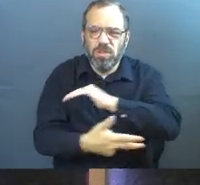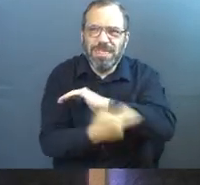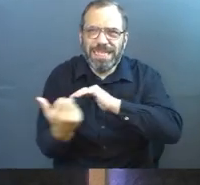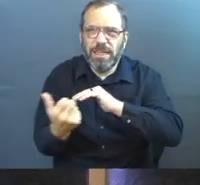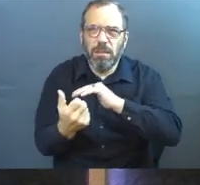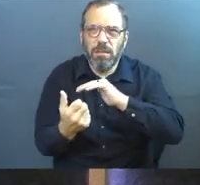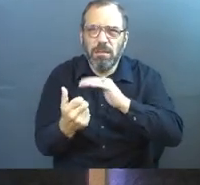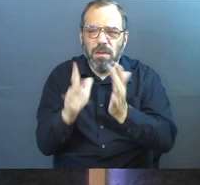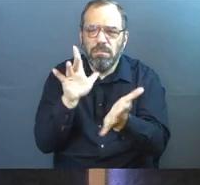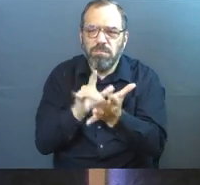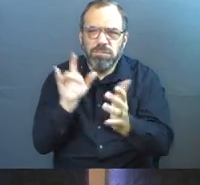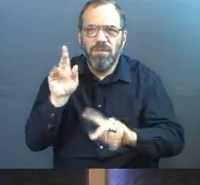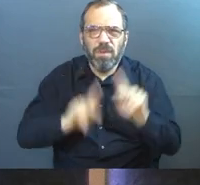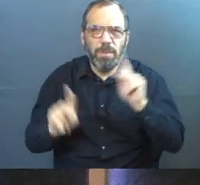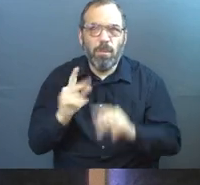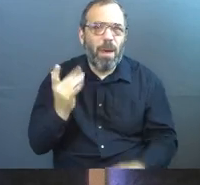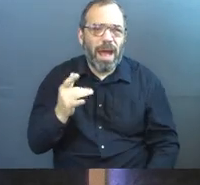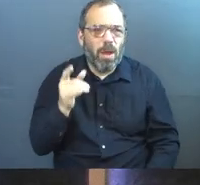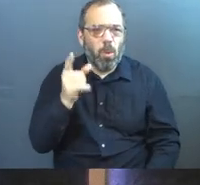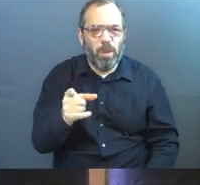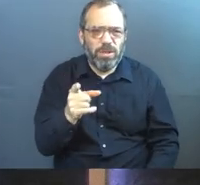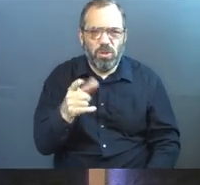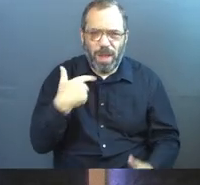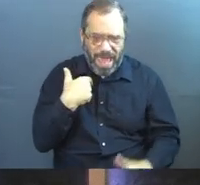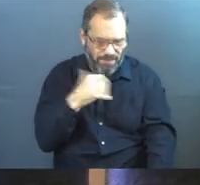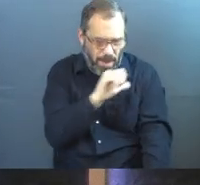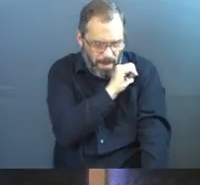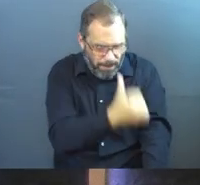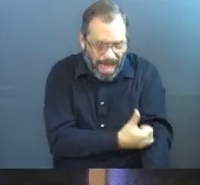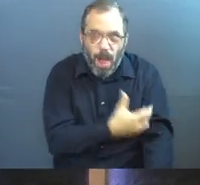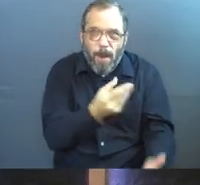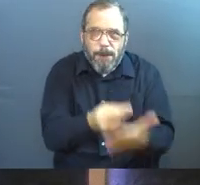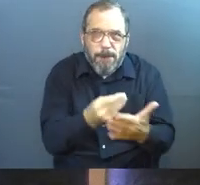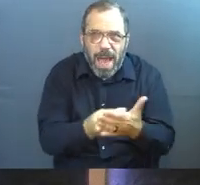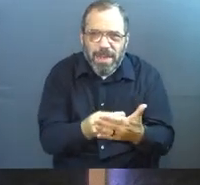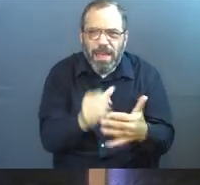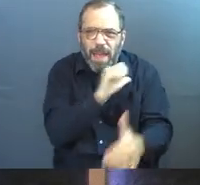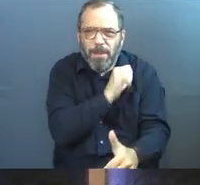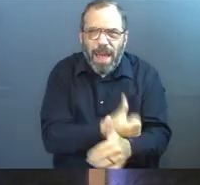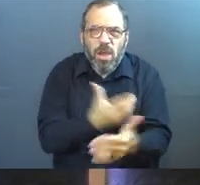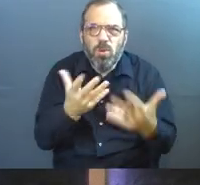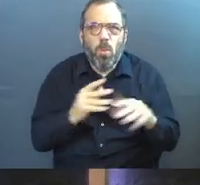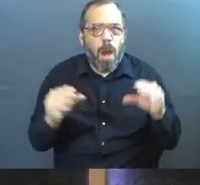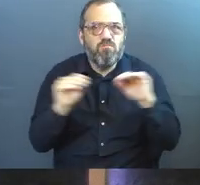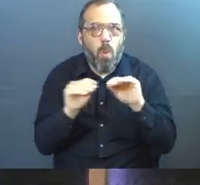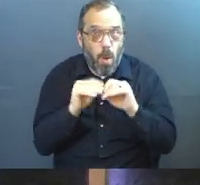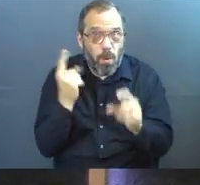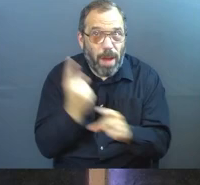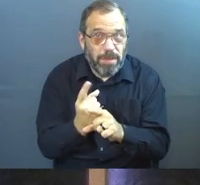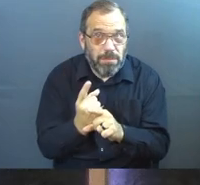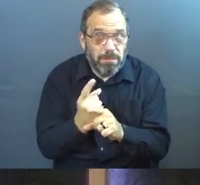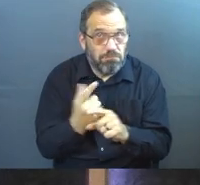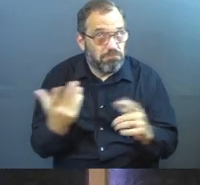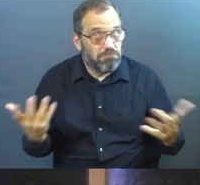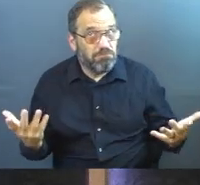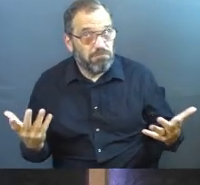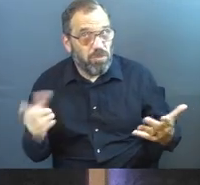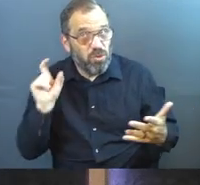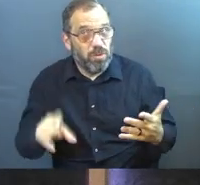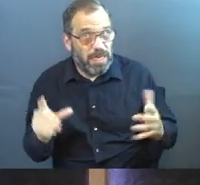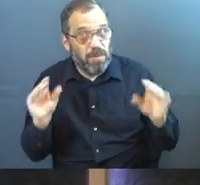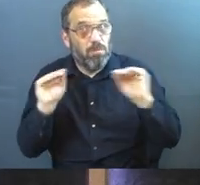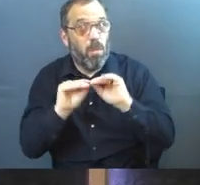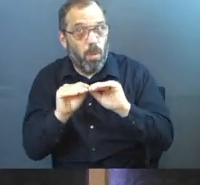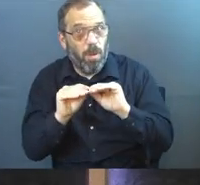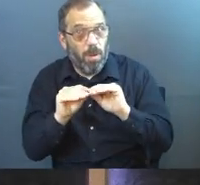and take from other people because as soon as you get power, as soon as you get money, what do you want? You want more of it. You have to have